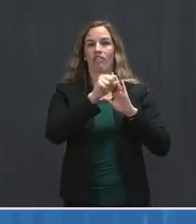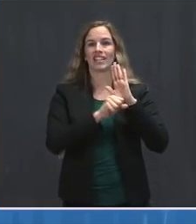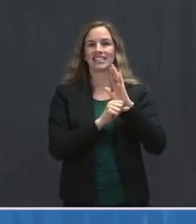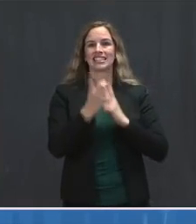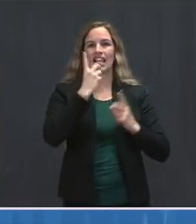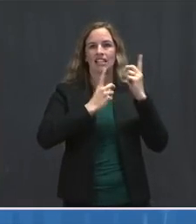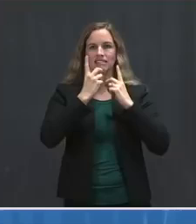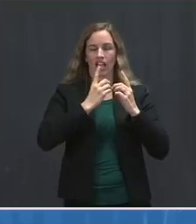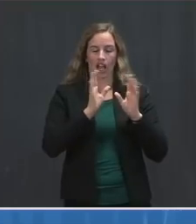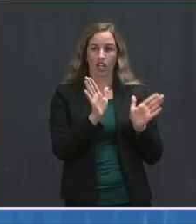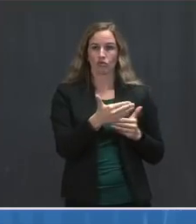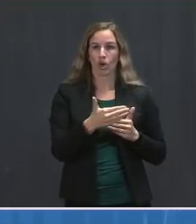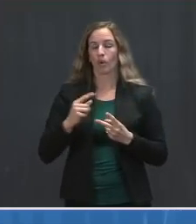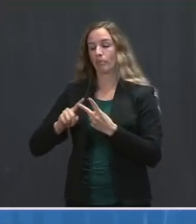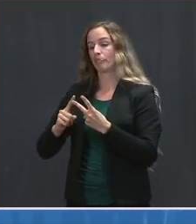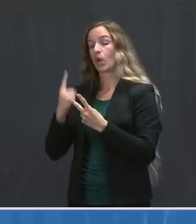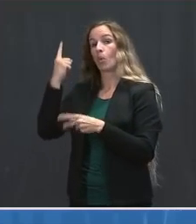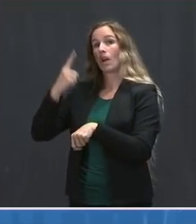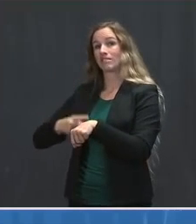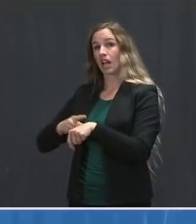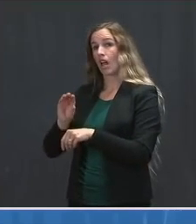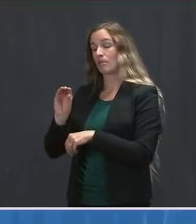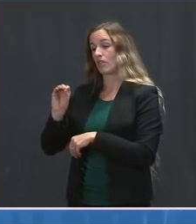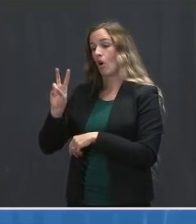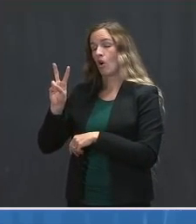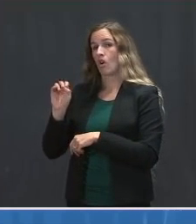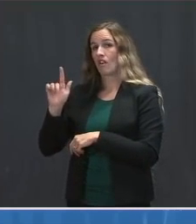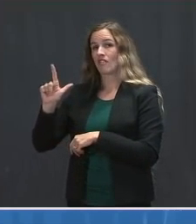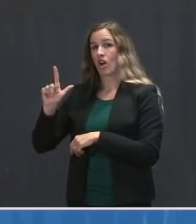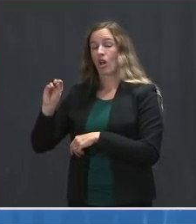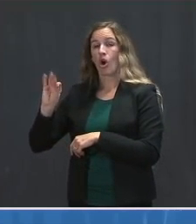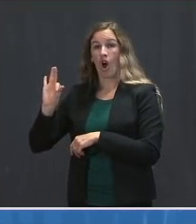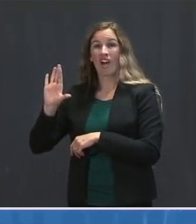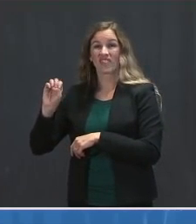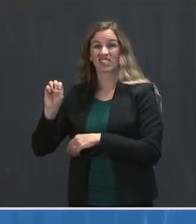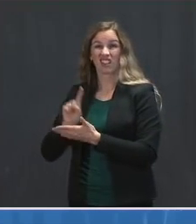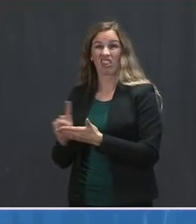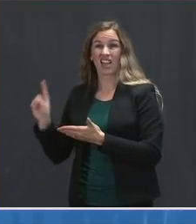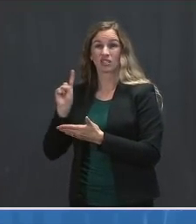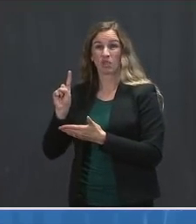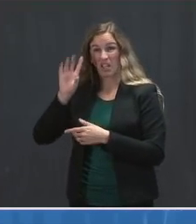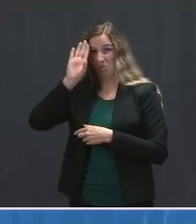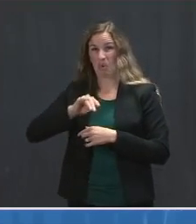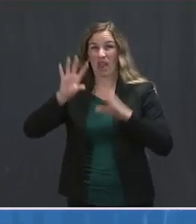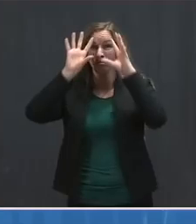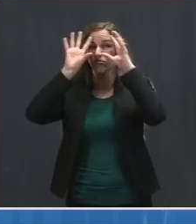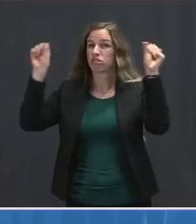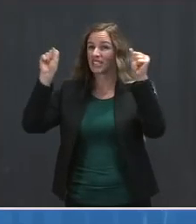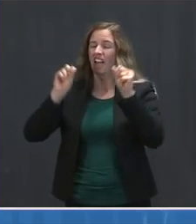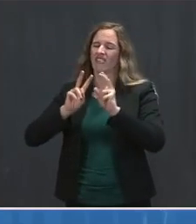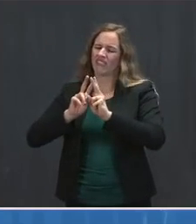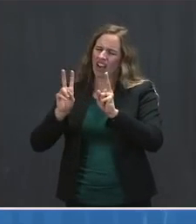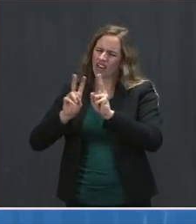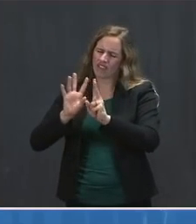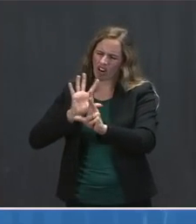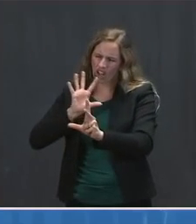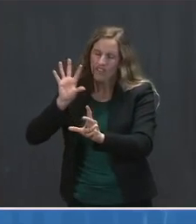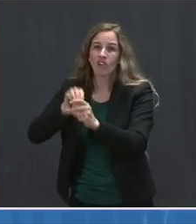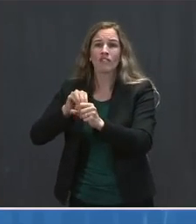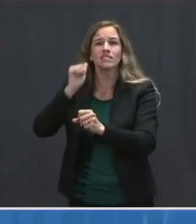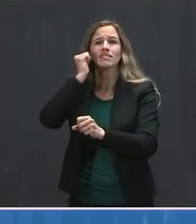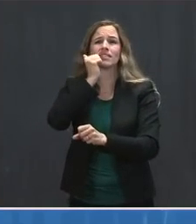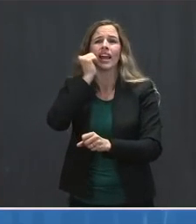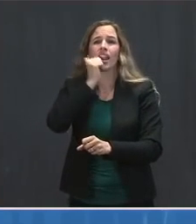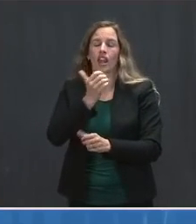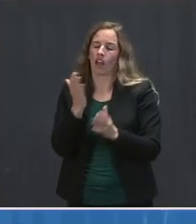and once in the Oval Office just last week. So, he is very, very much involved, literally on a daily basis, obviously